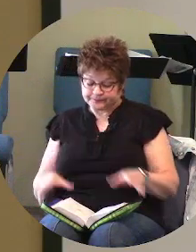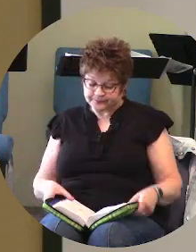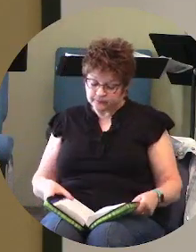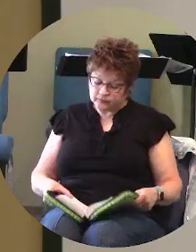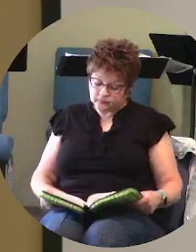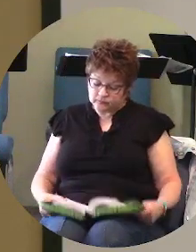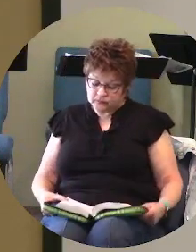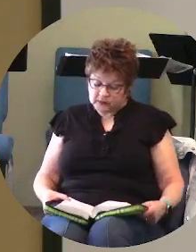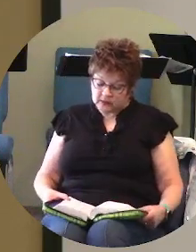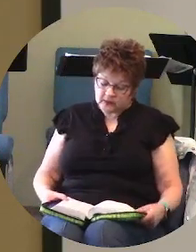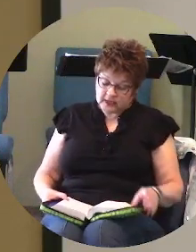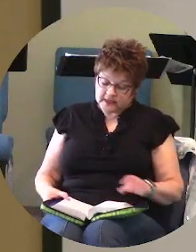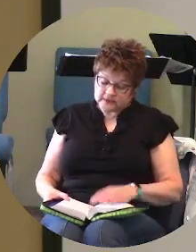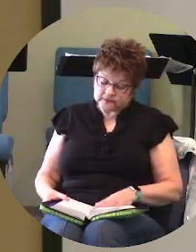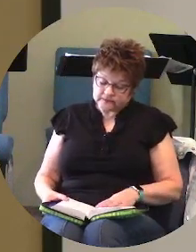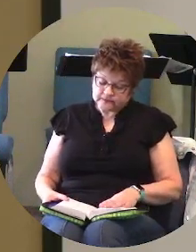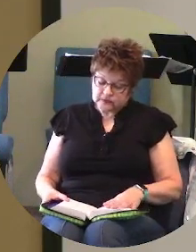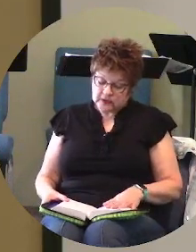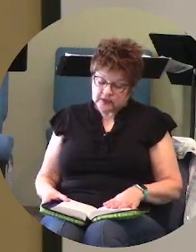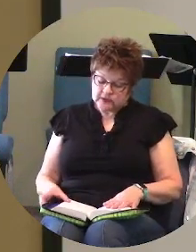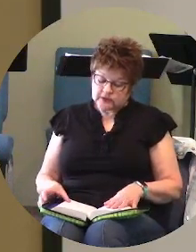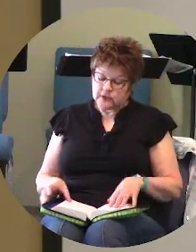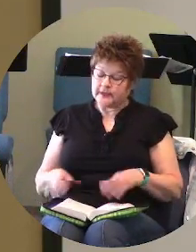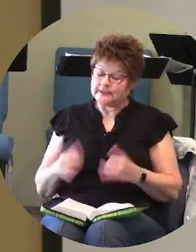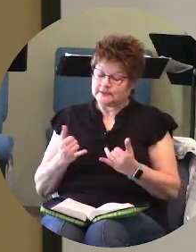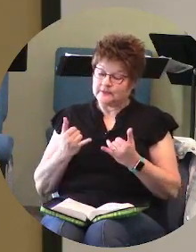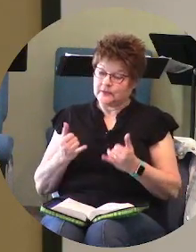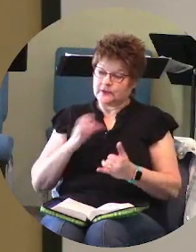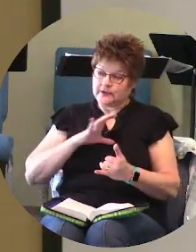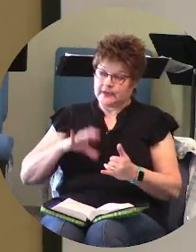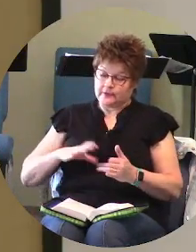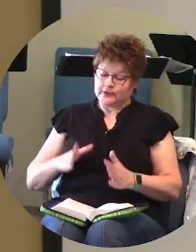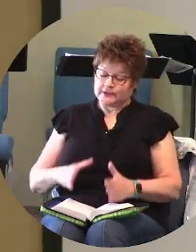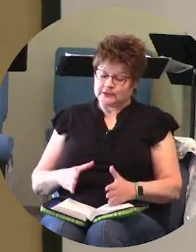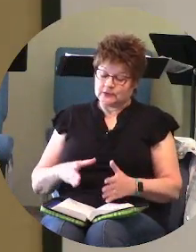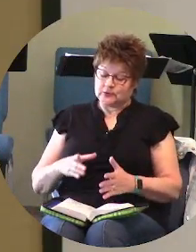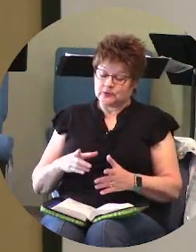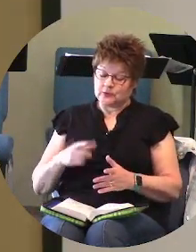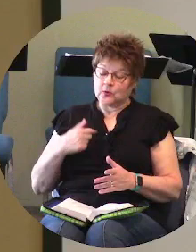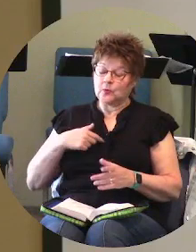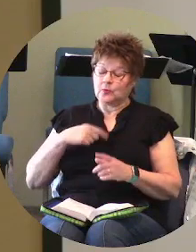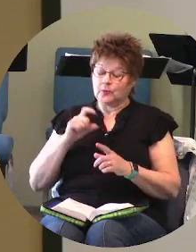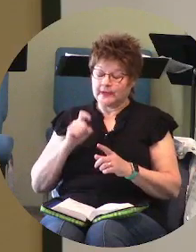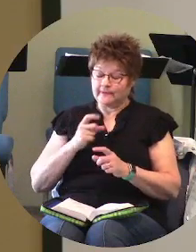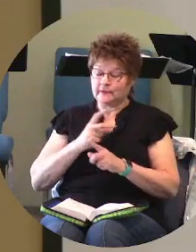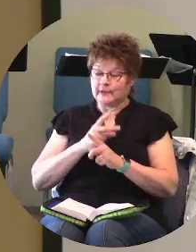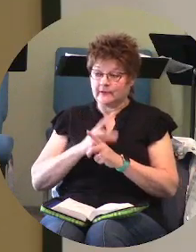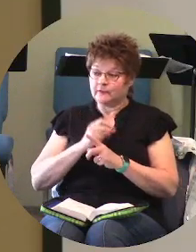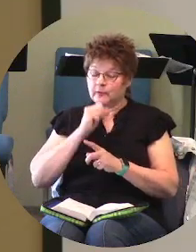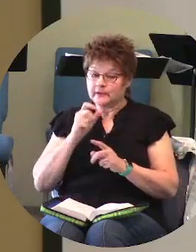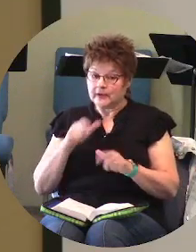day christians we have to be careful that we don't live in the part of scripture that